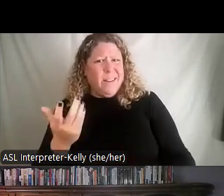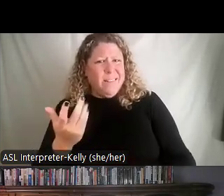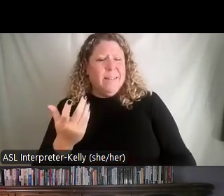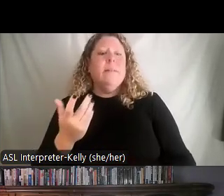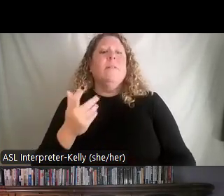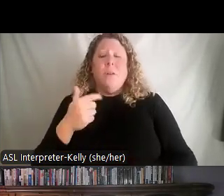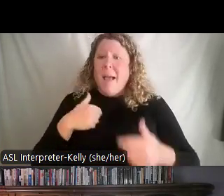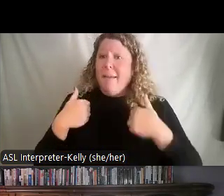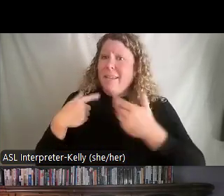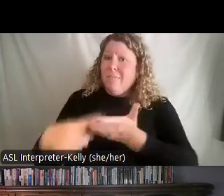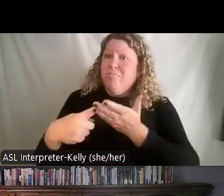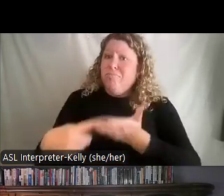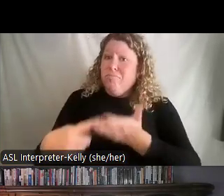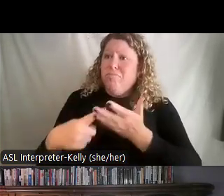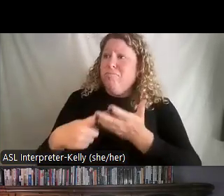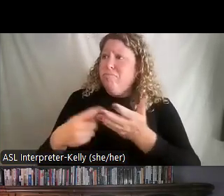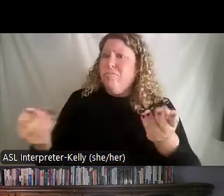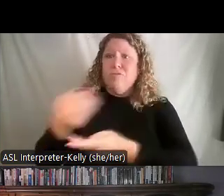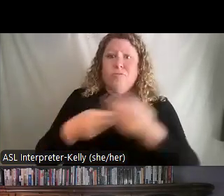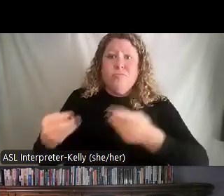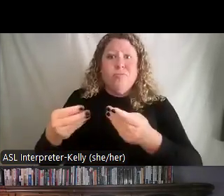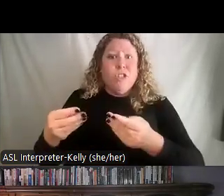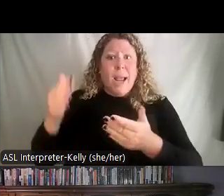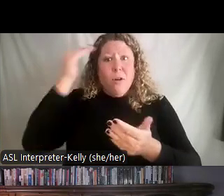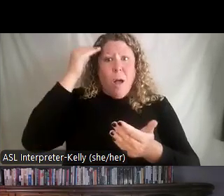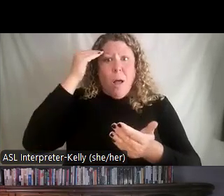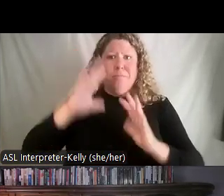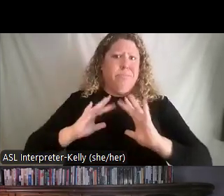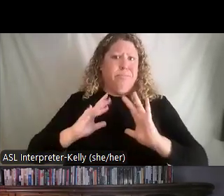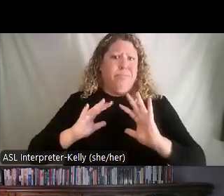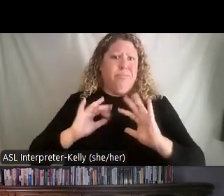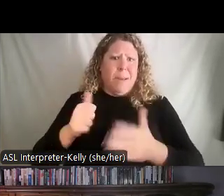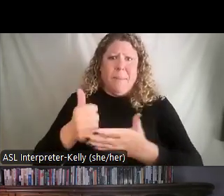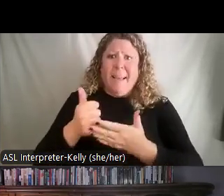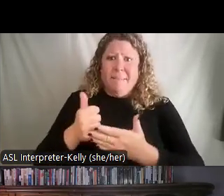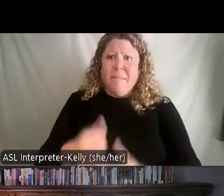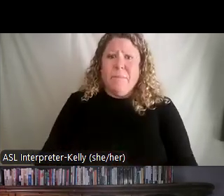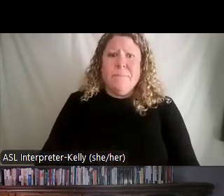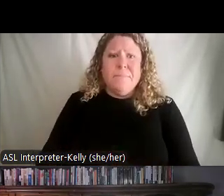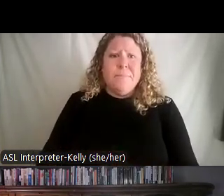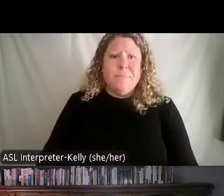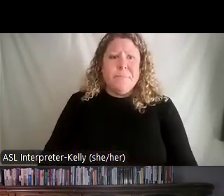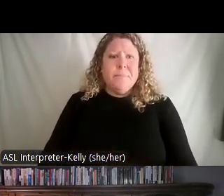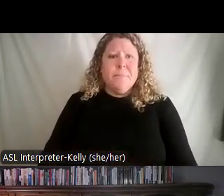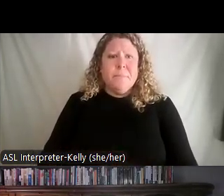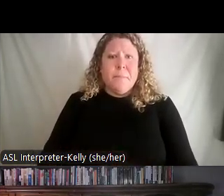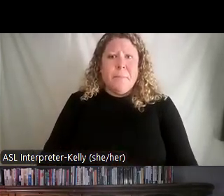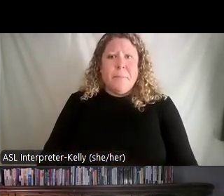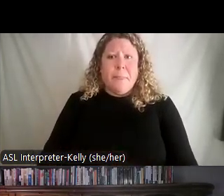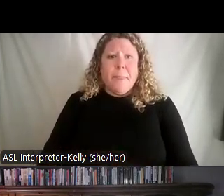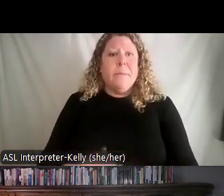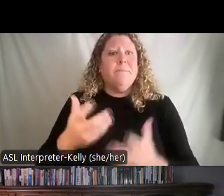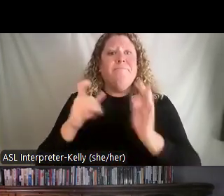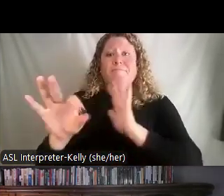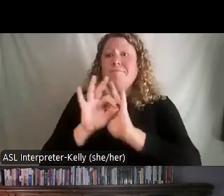conversations can really be helpful at making sure that you can adjust and meet people where they're at. So we want to select those appropriate styles.